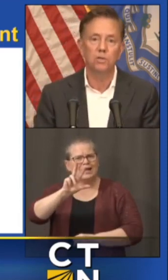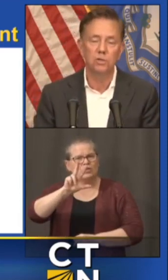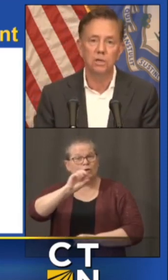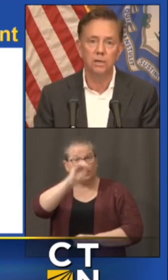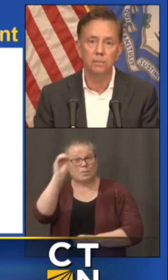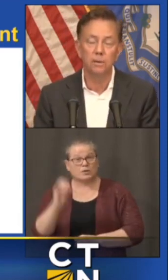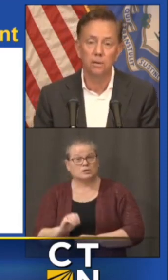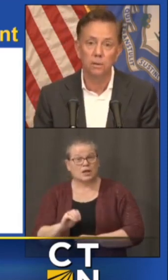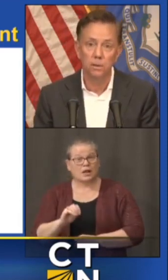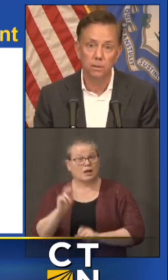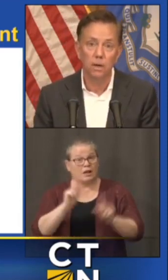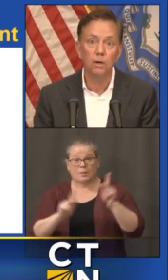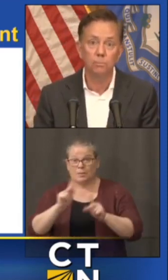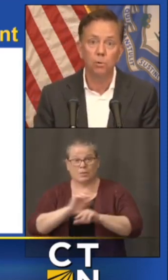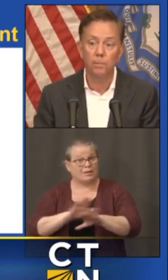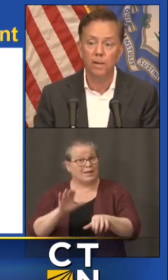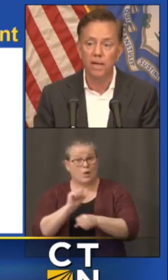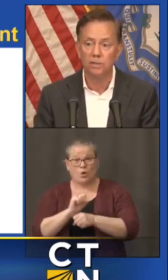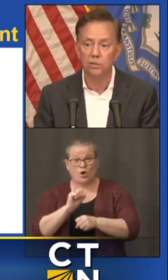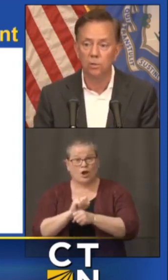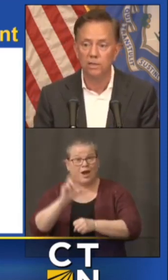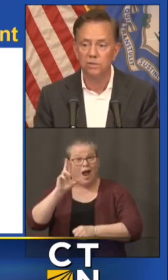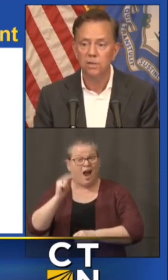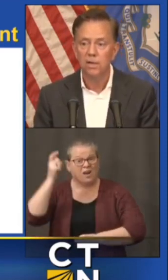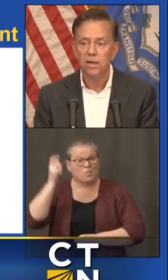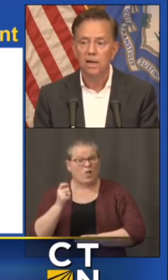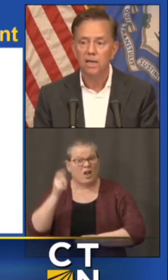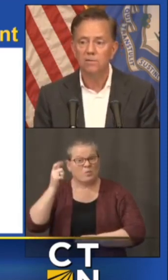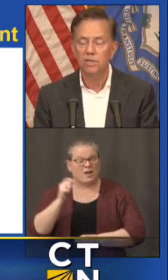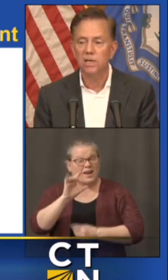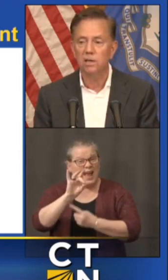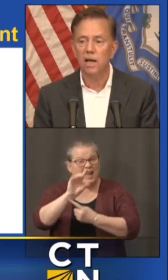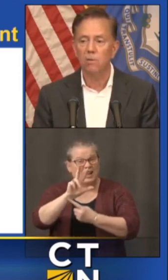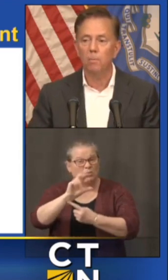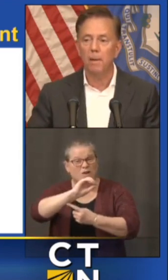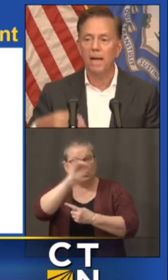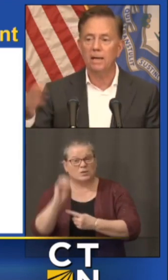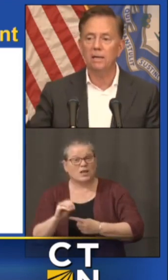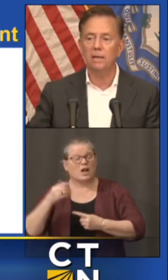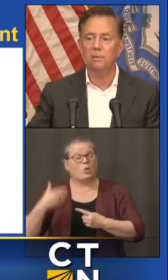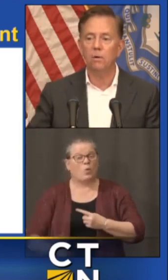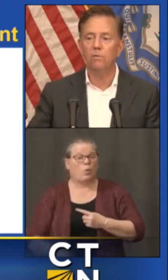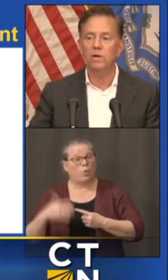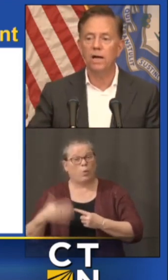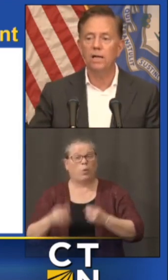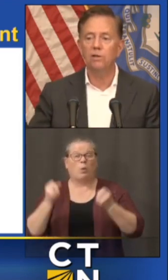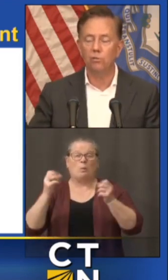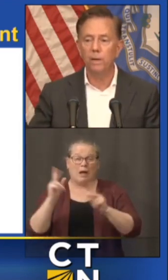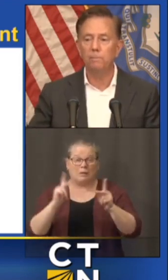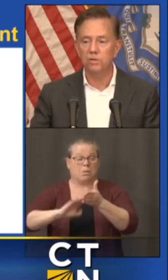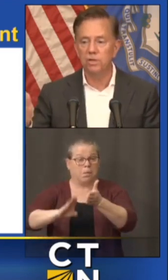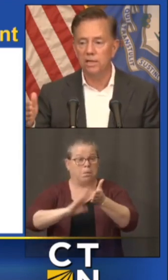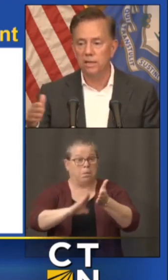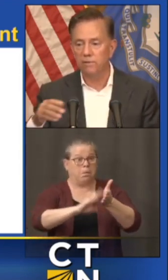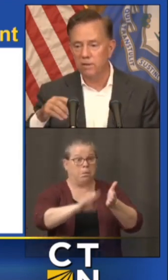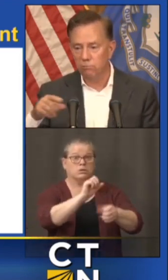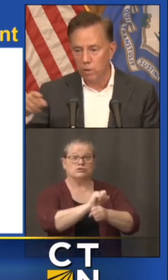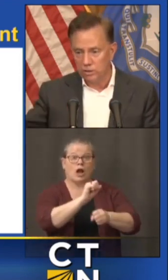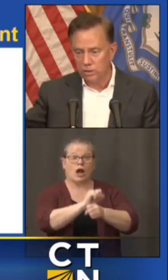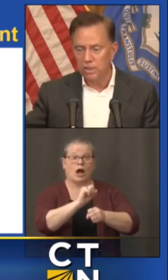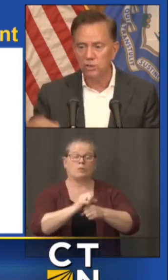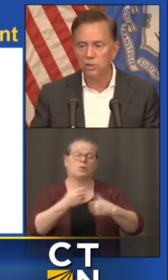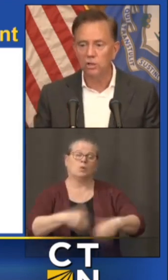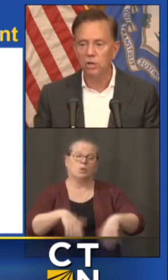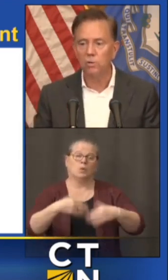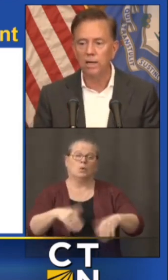enormous uh unemployment hit to us and you've seen that now we're back at uh over 93 percent if you can